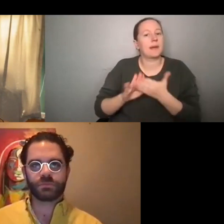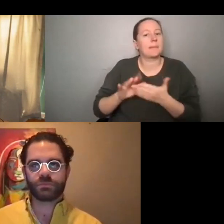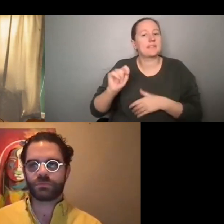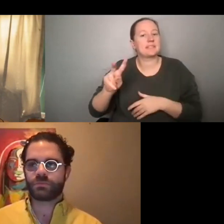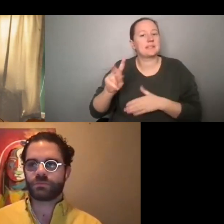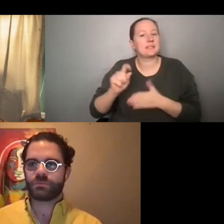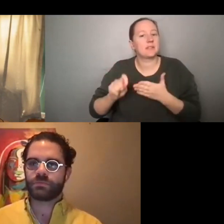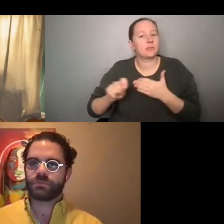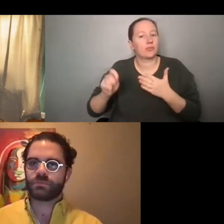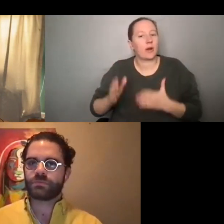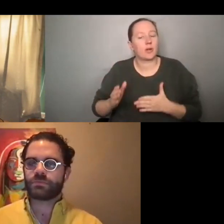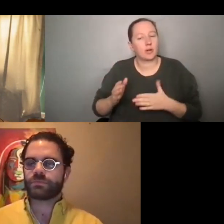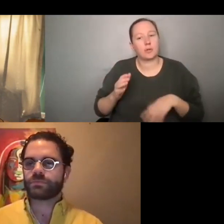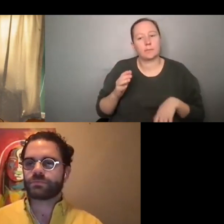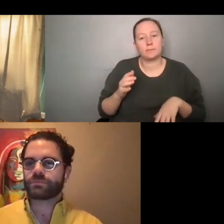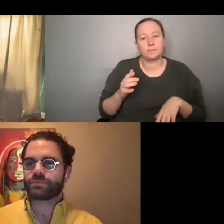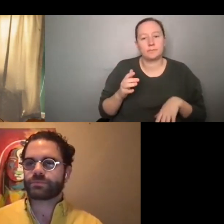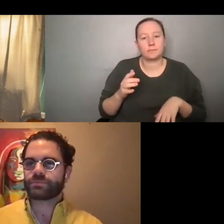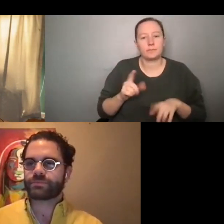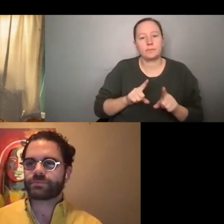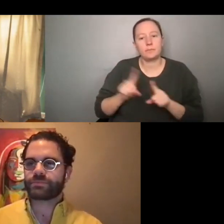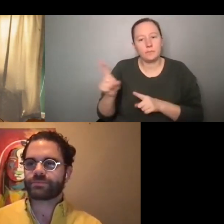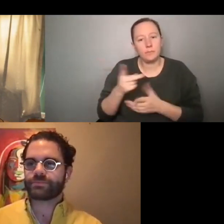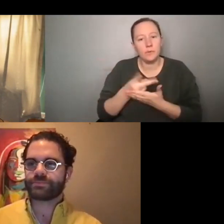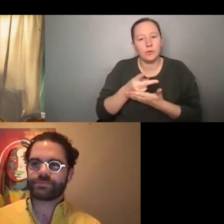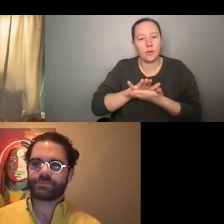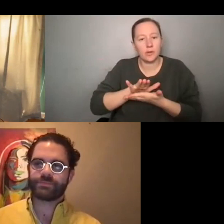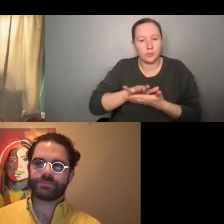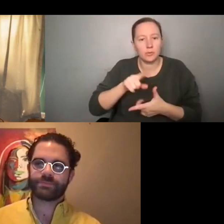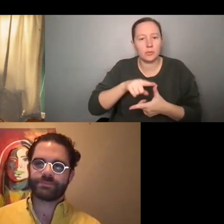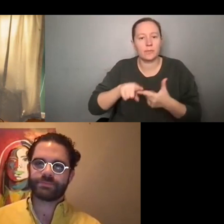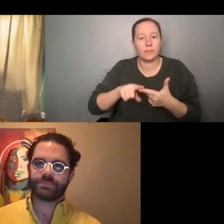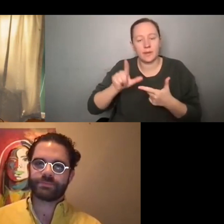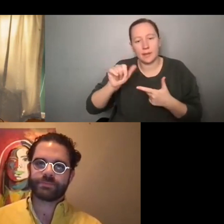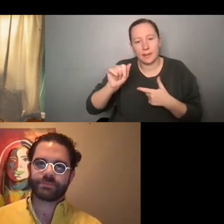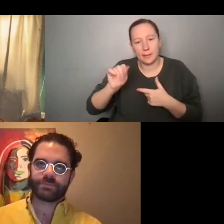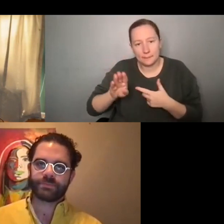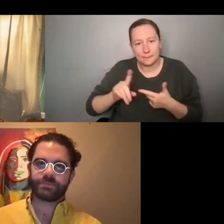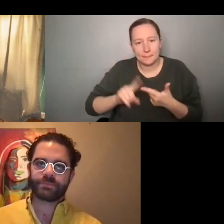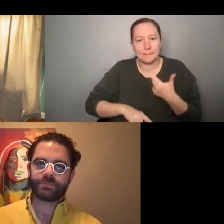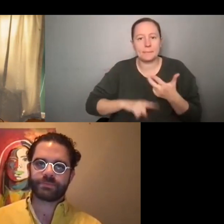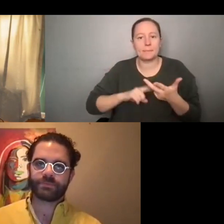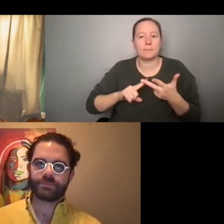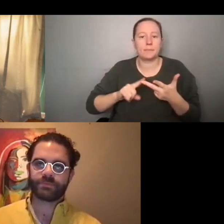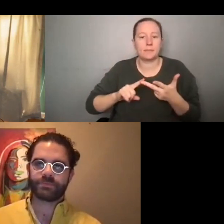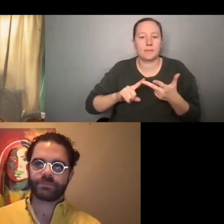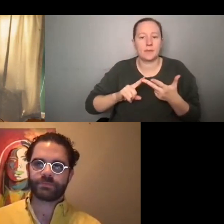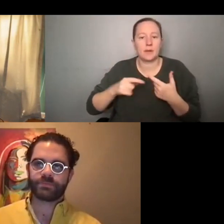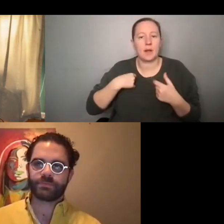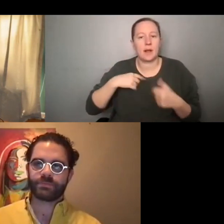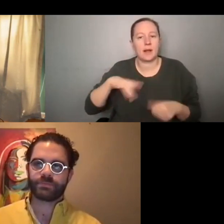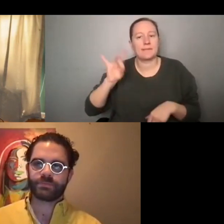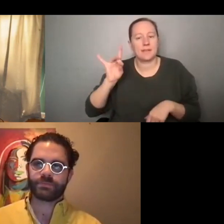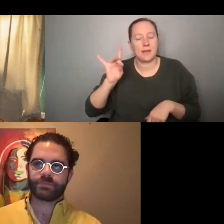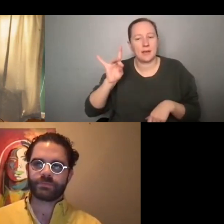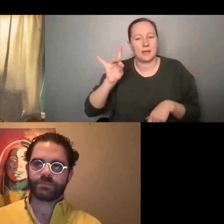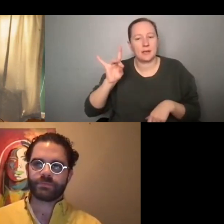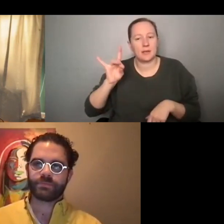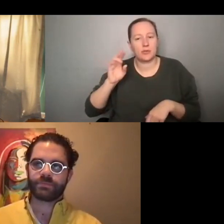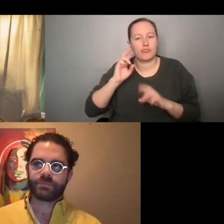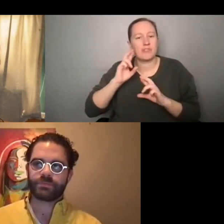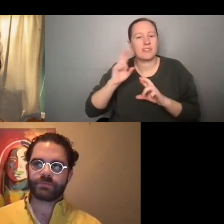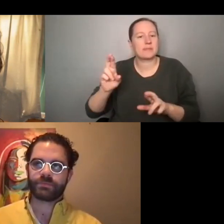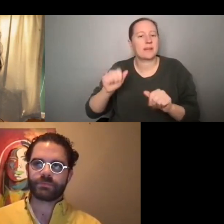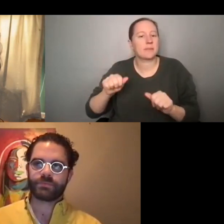writer, um, going to grad school, doing the labs. Um, I found respectability